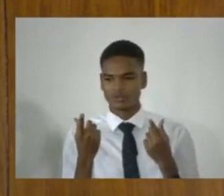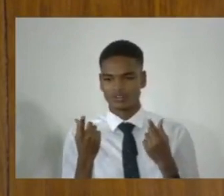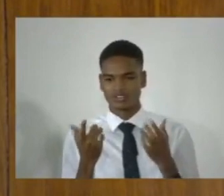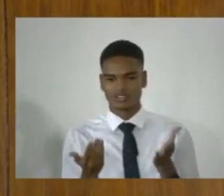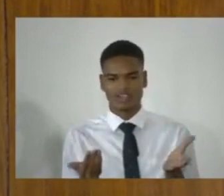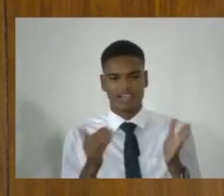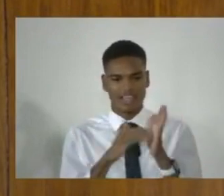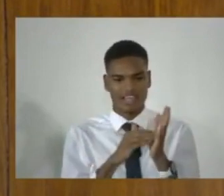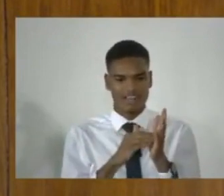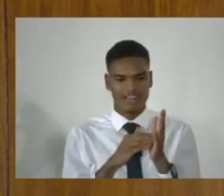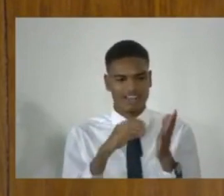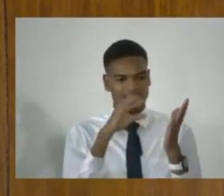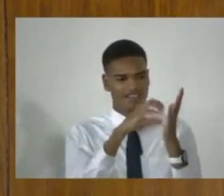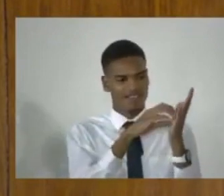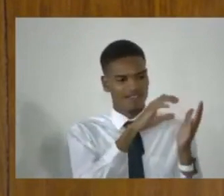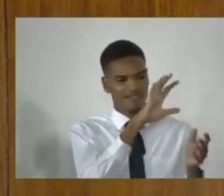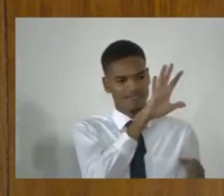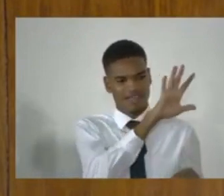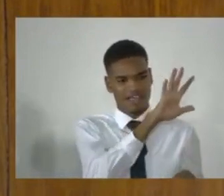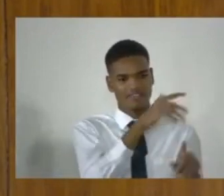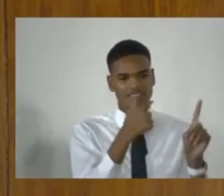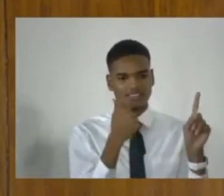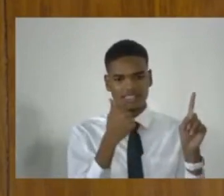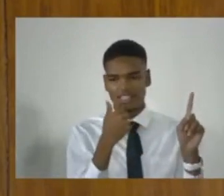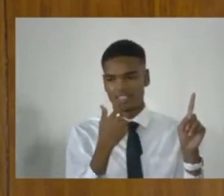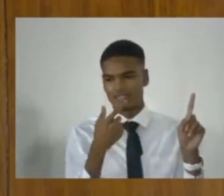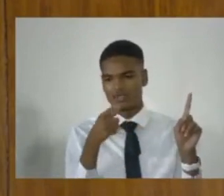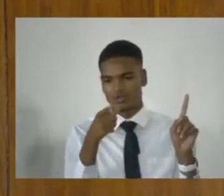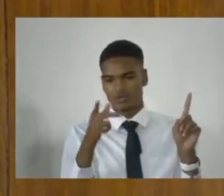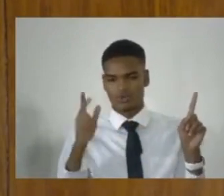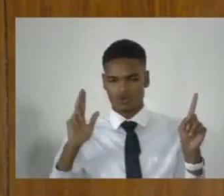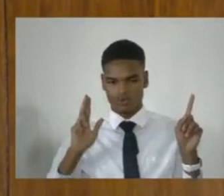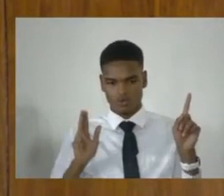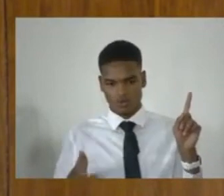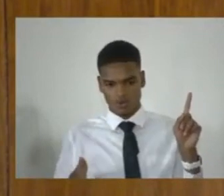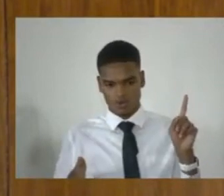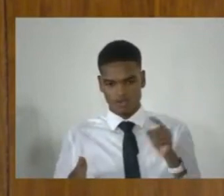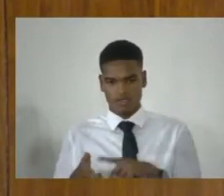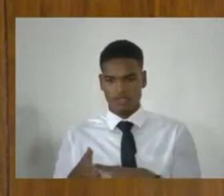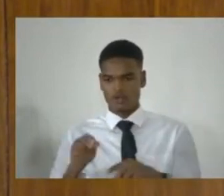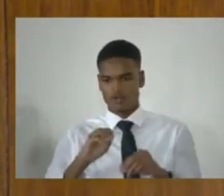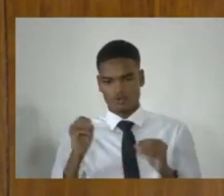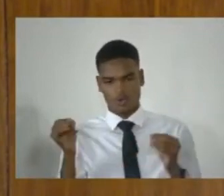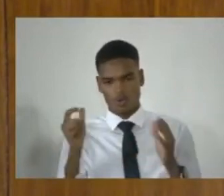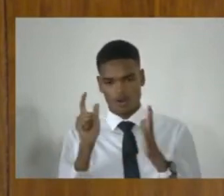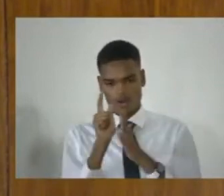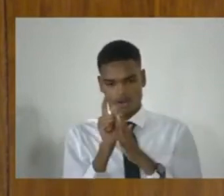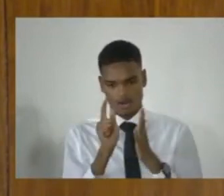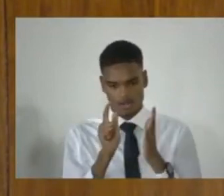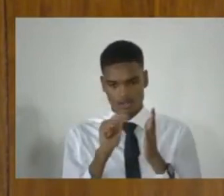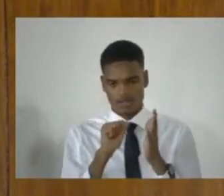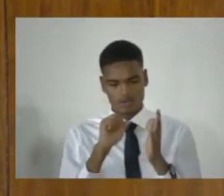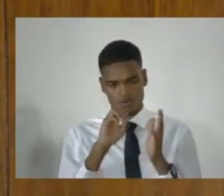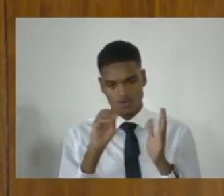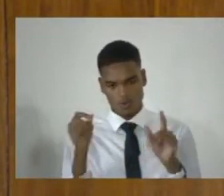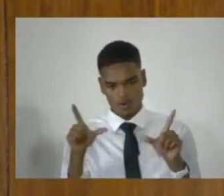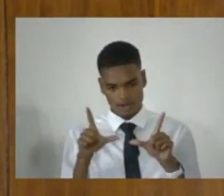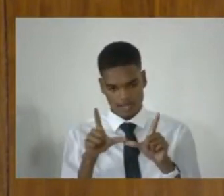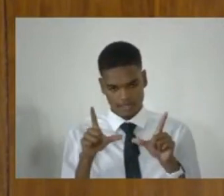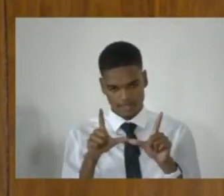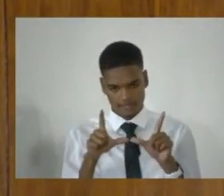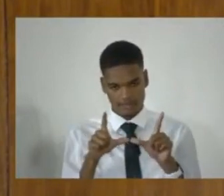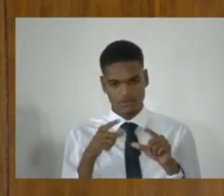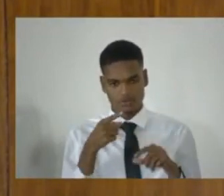because if the definition of prohibited weapon includes a firearm for which there's no authorization under Part 5, you could be